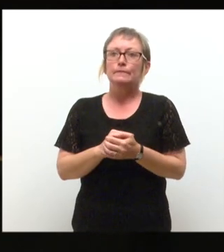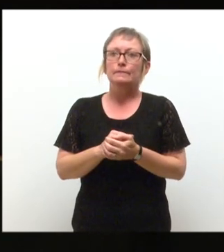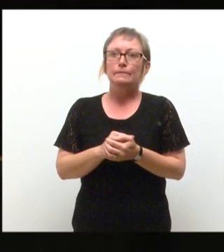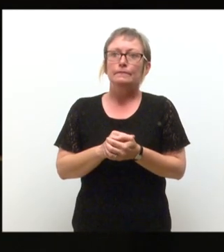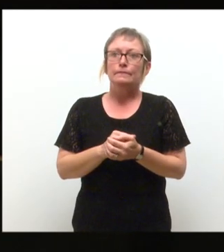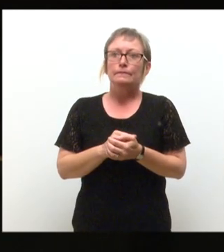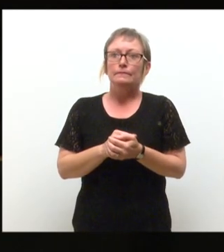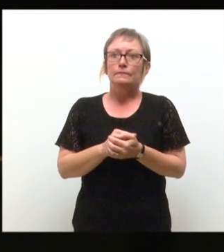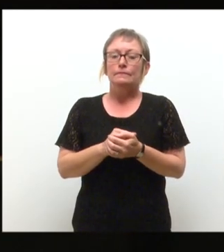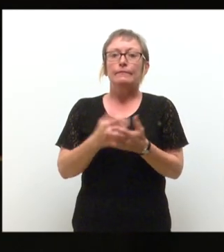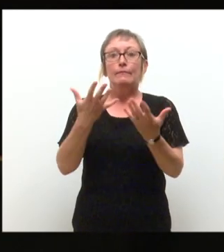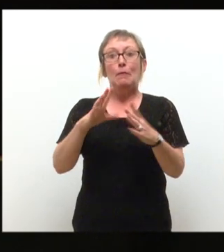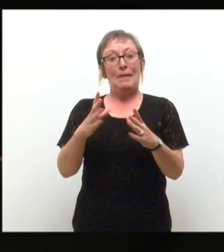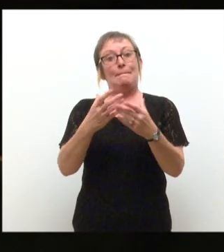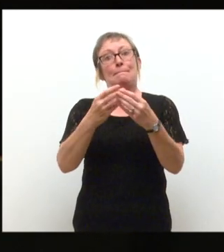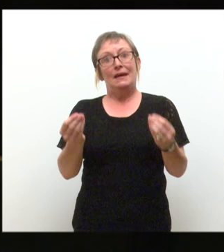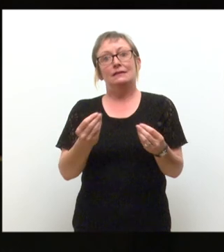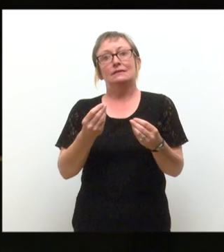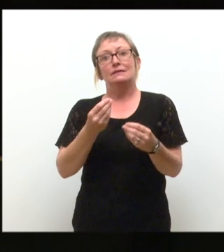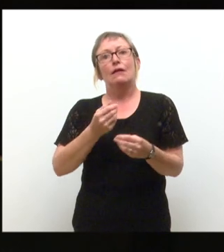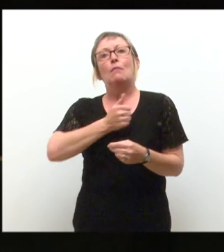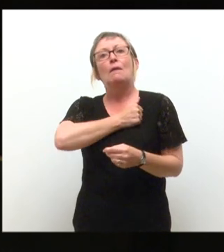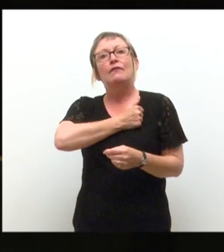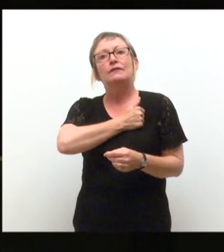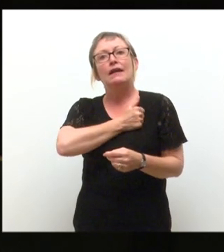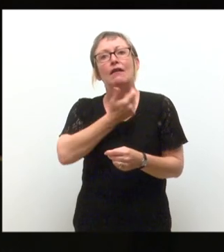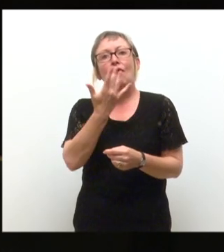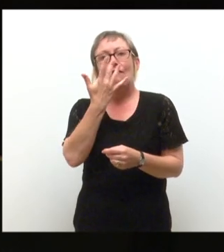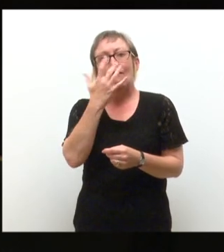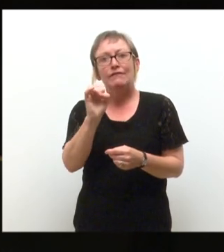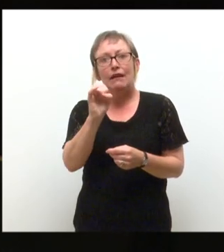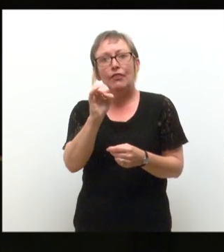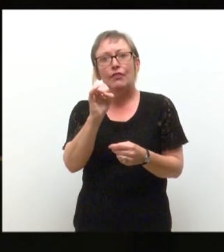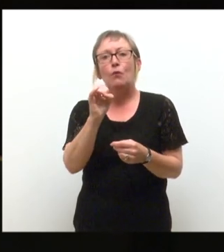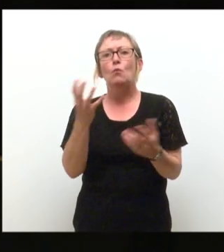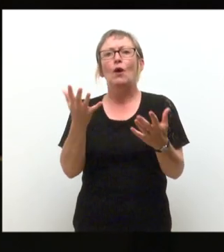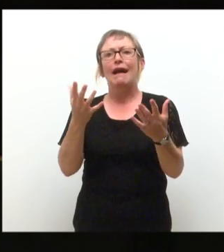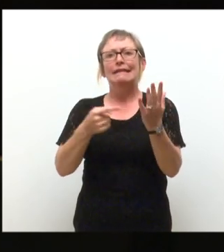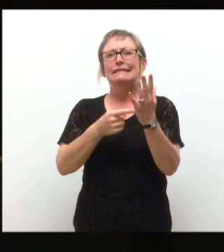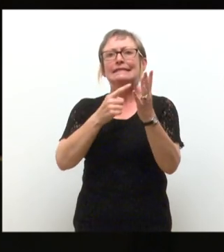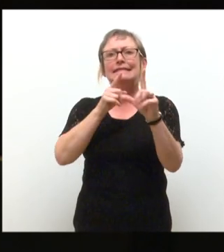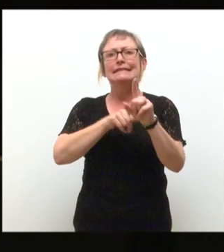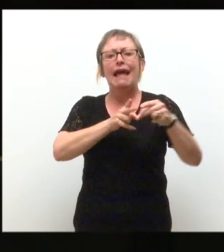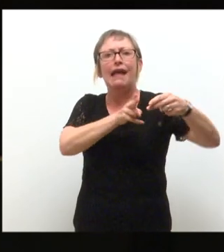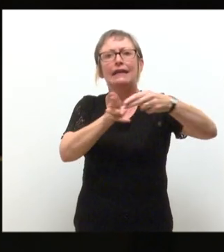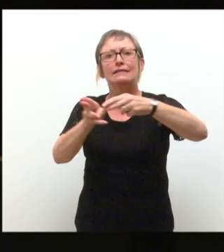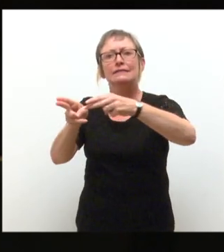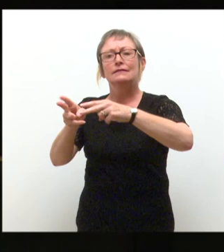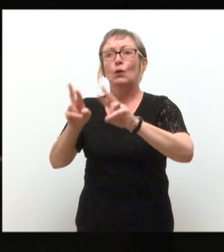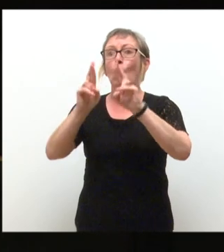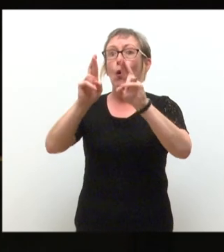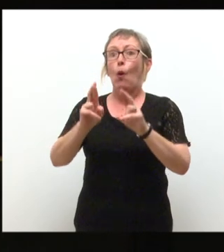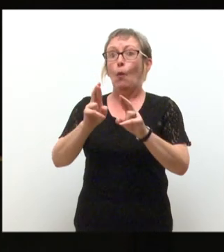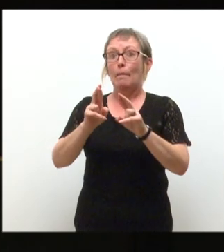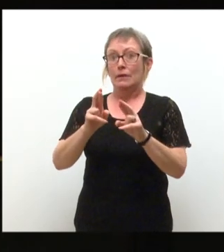You missed our 50th birthday along the shores of the Silvery Tay. So I hope you make up for this and bring us a treat and